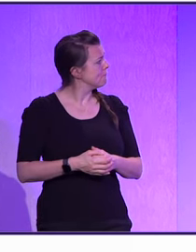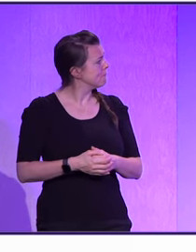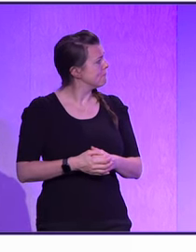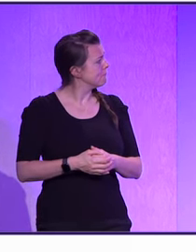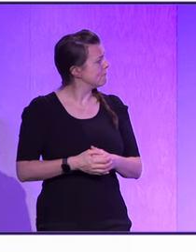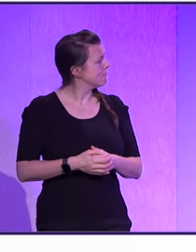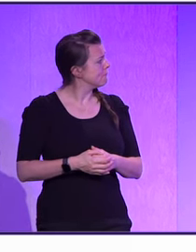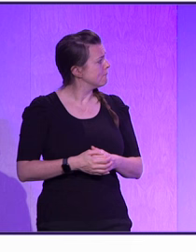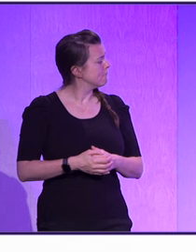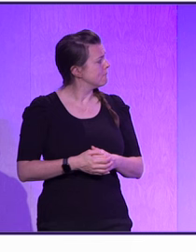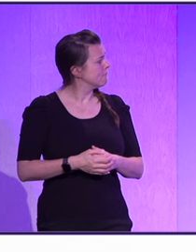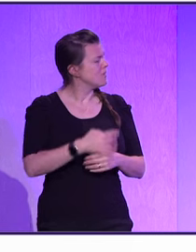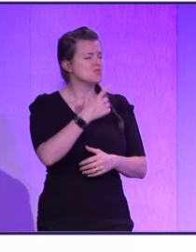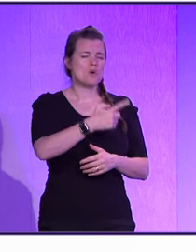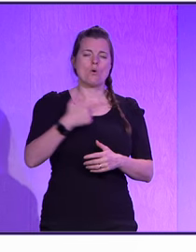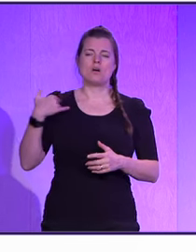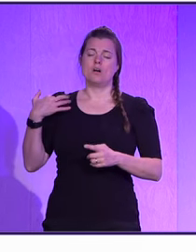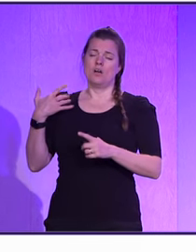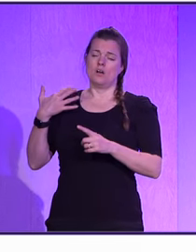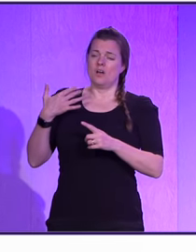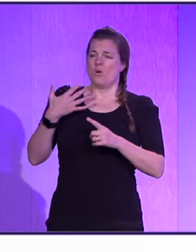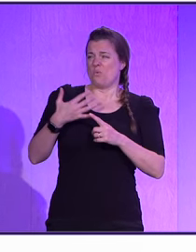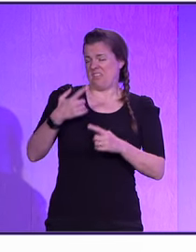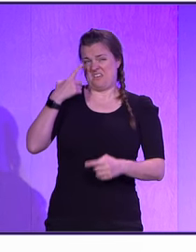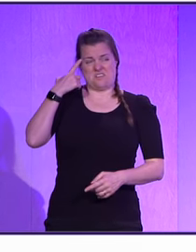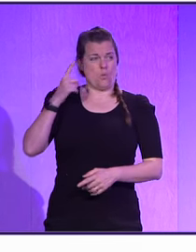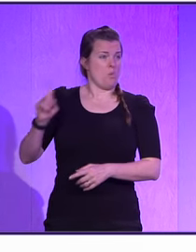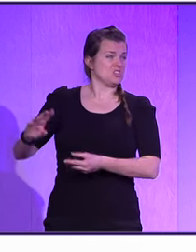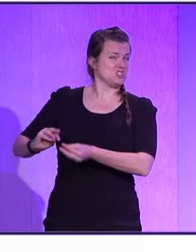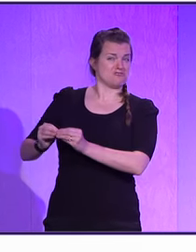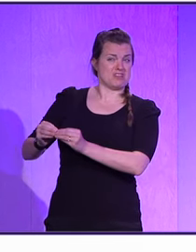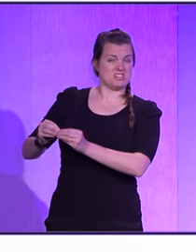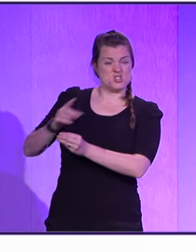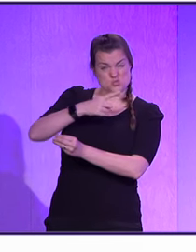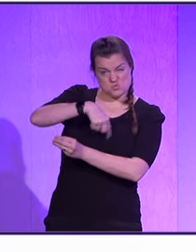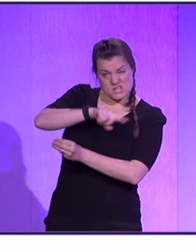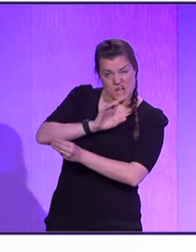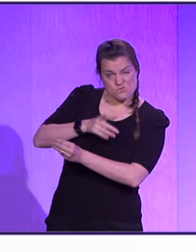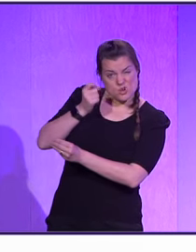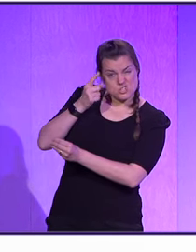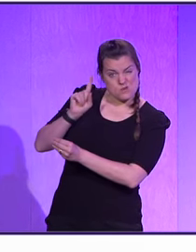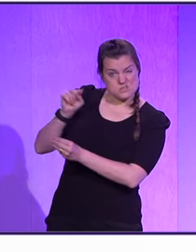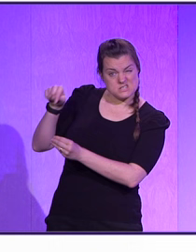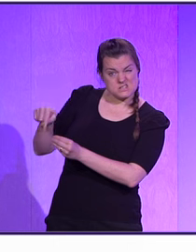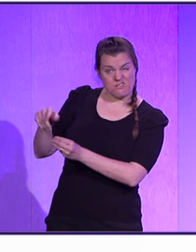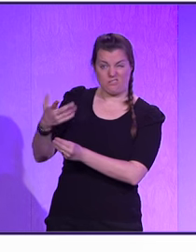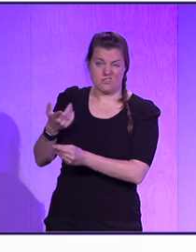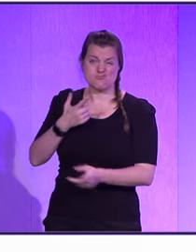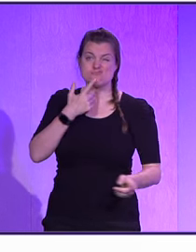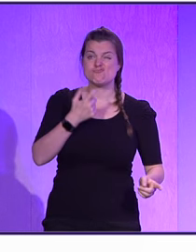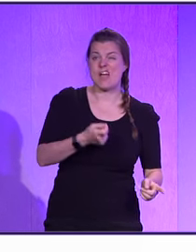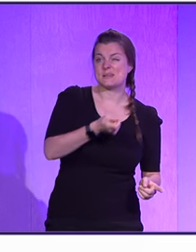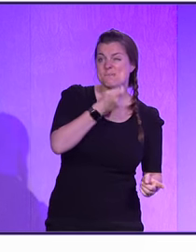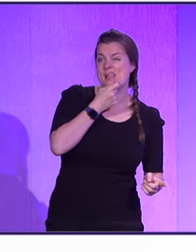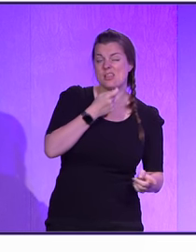And you come down to this moment, like, do we really need to understand what it's generating? You know, take the red pill, take the